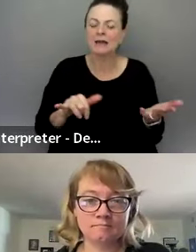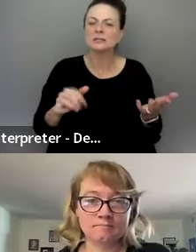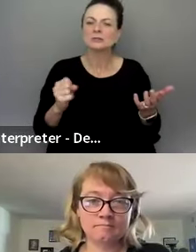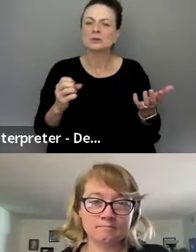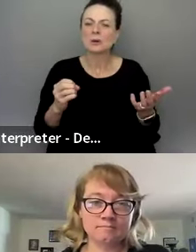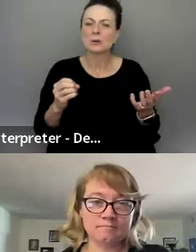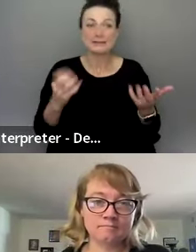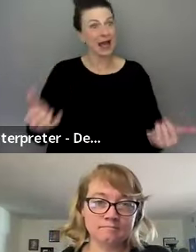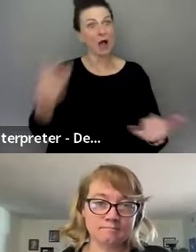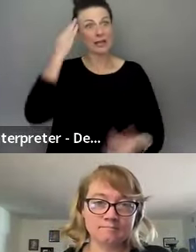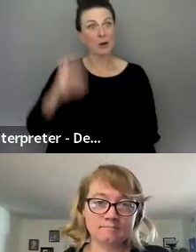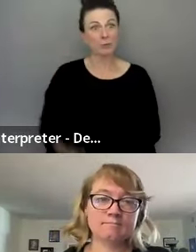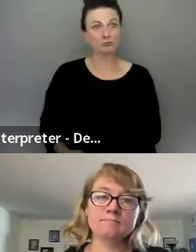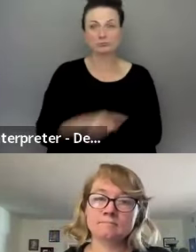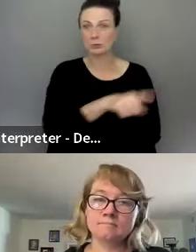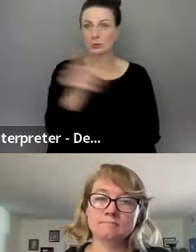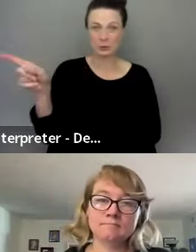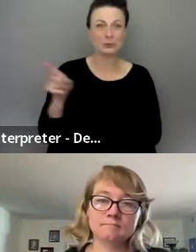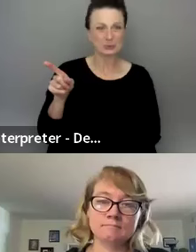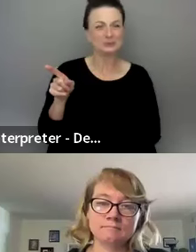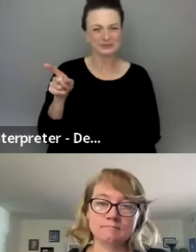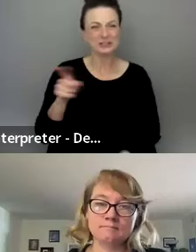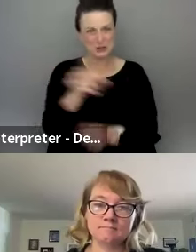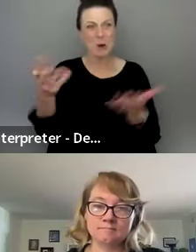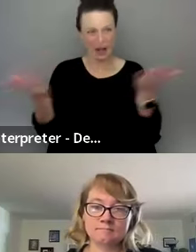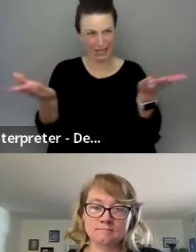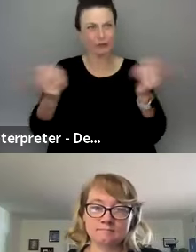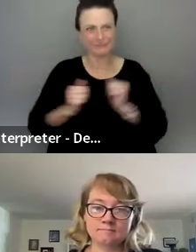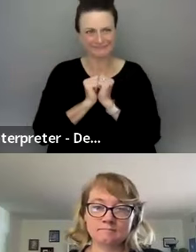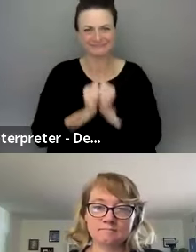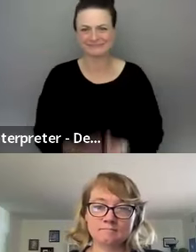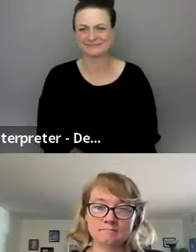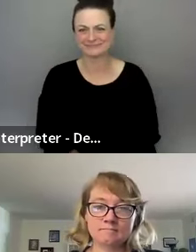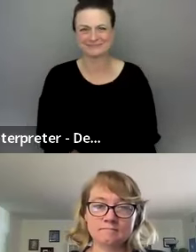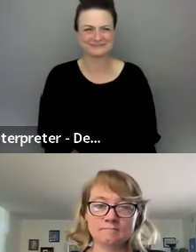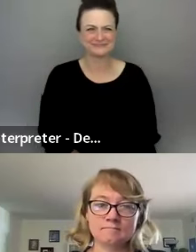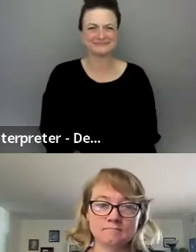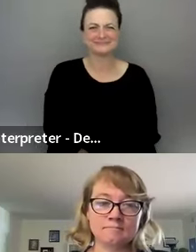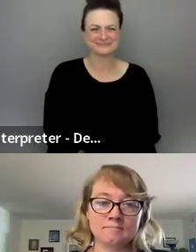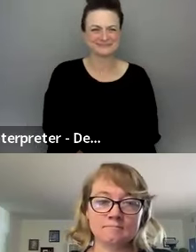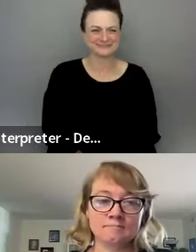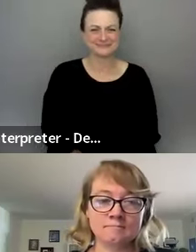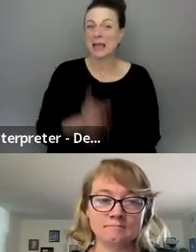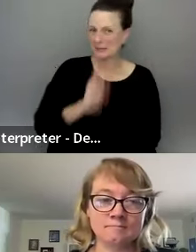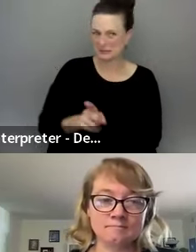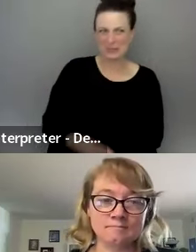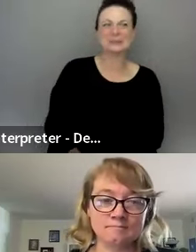know you, you are here. Yeah, absolutely.